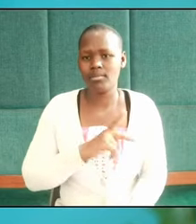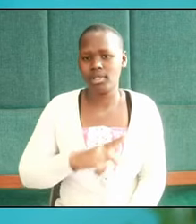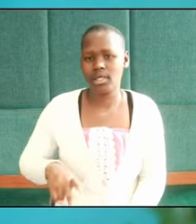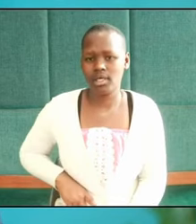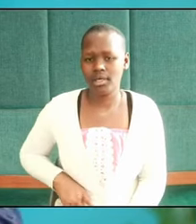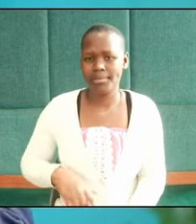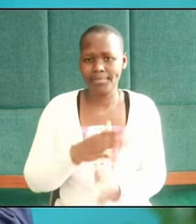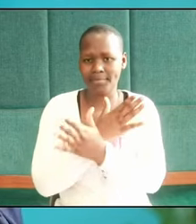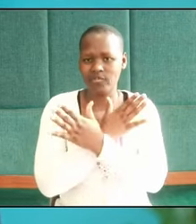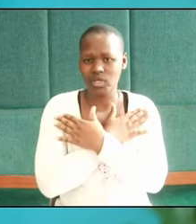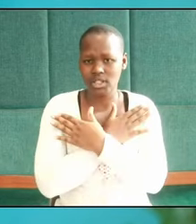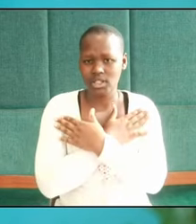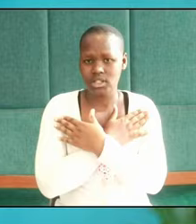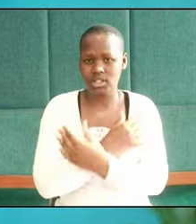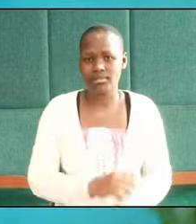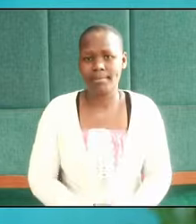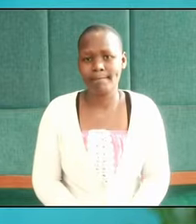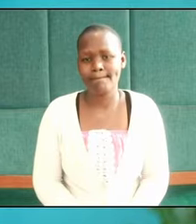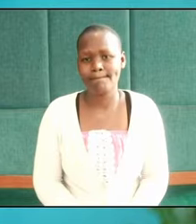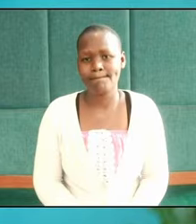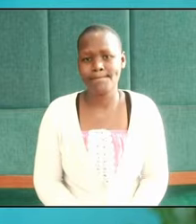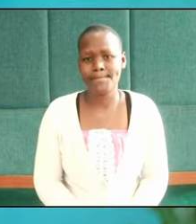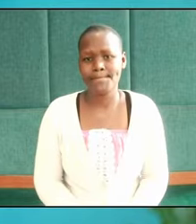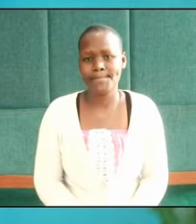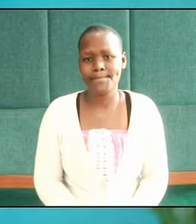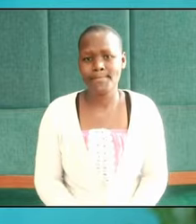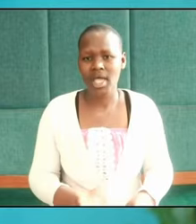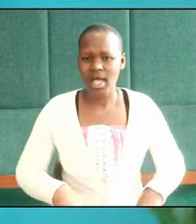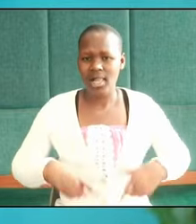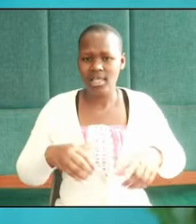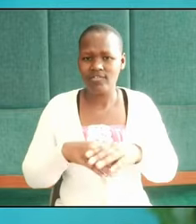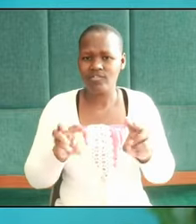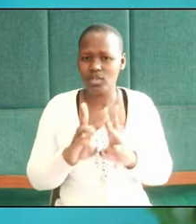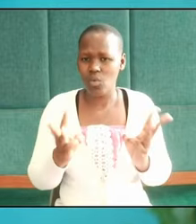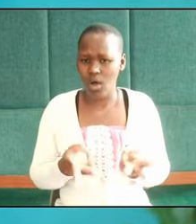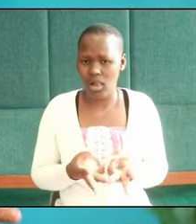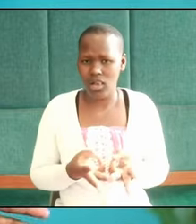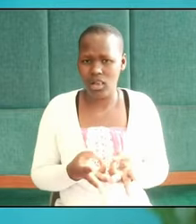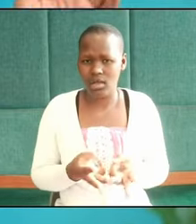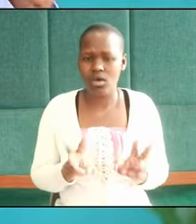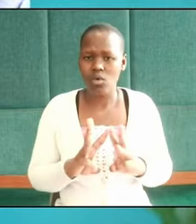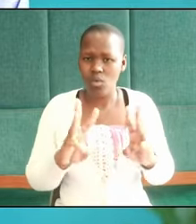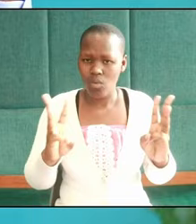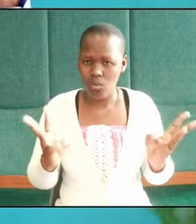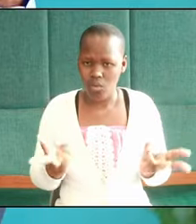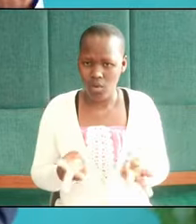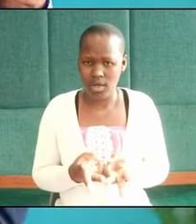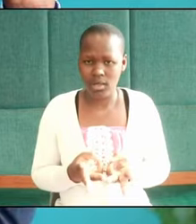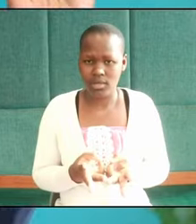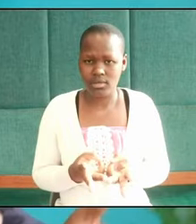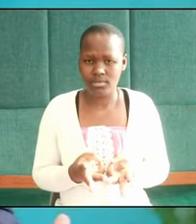Friends, we live in this world. the world of